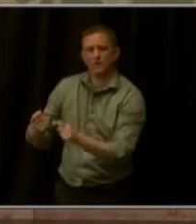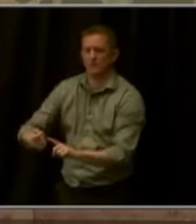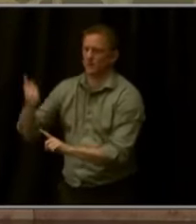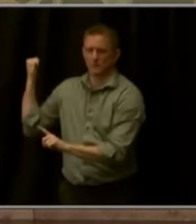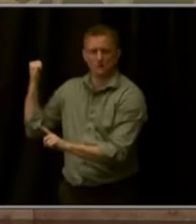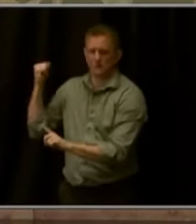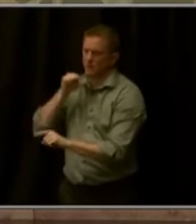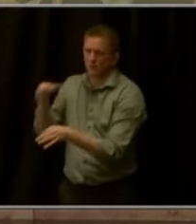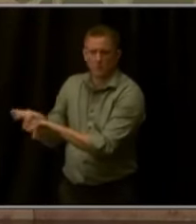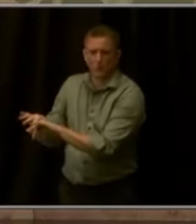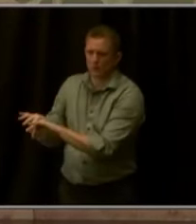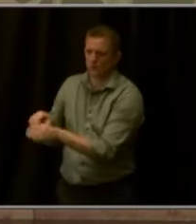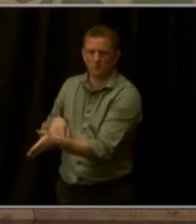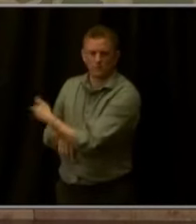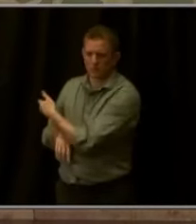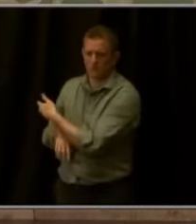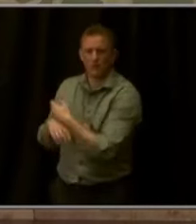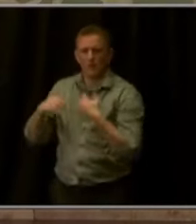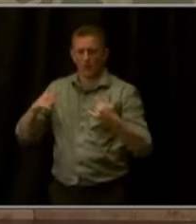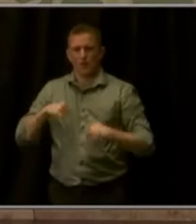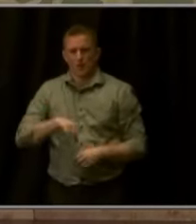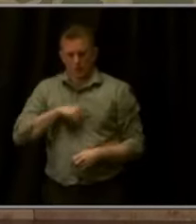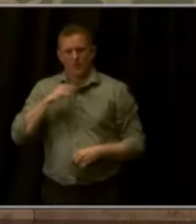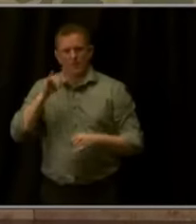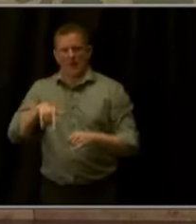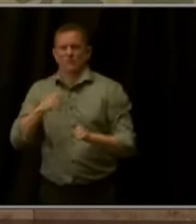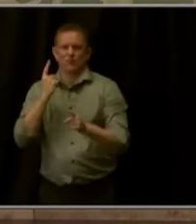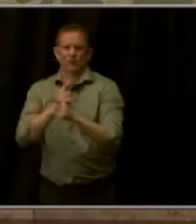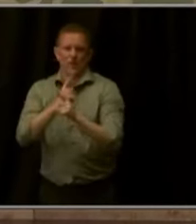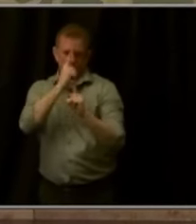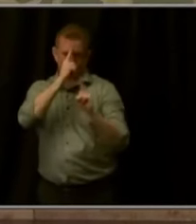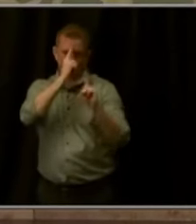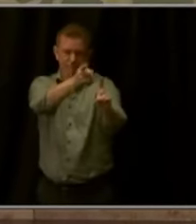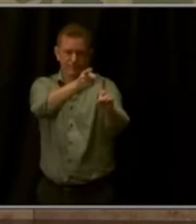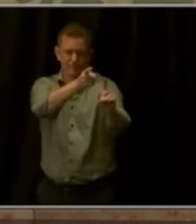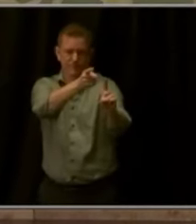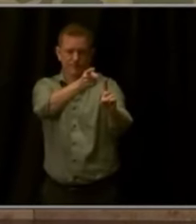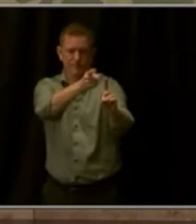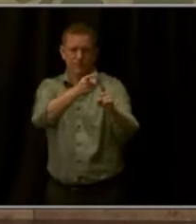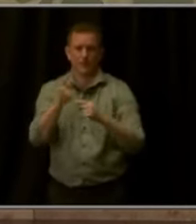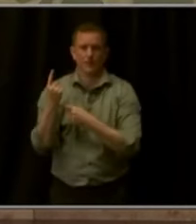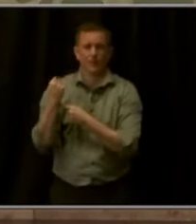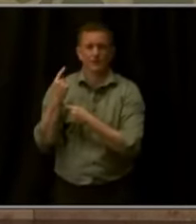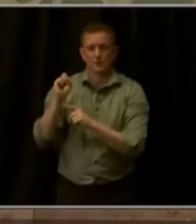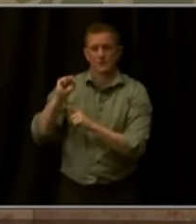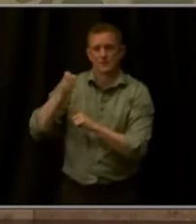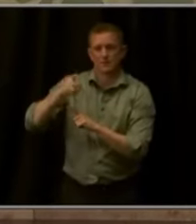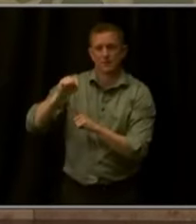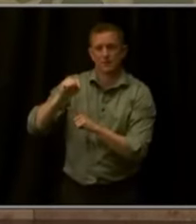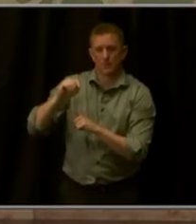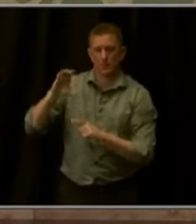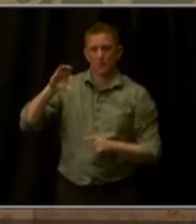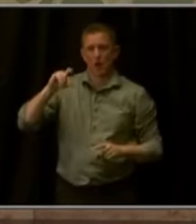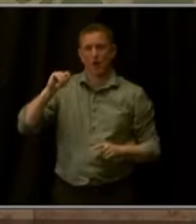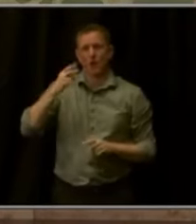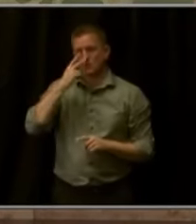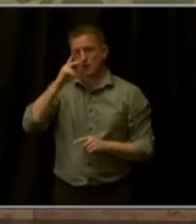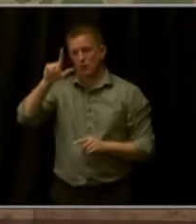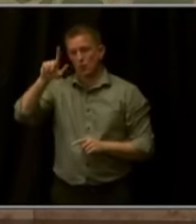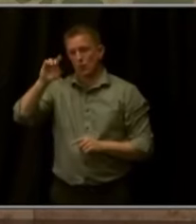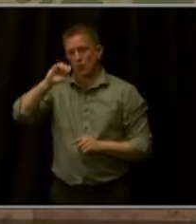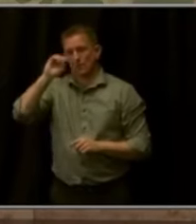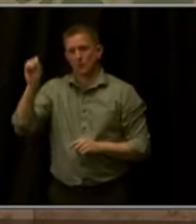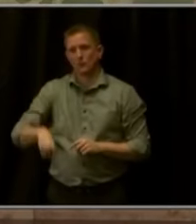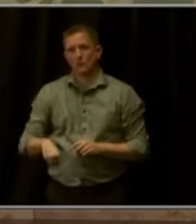starting to move the right direction. As of September of last year, Colorado has seen a 21 percent year-over-year reduction